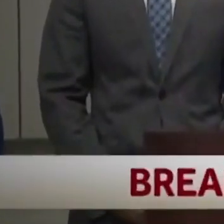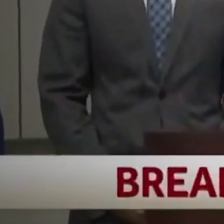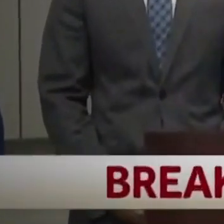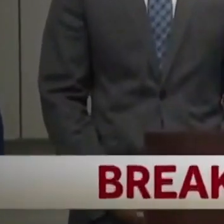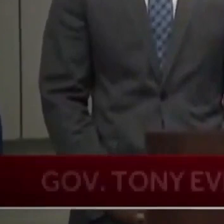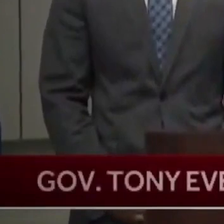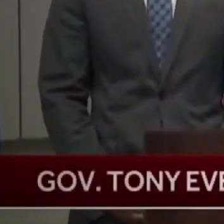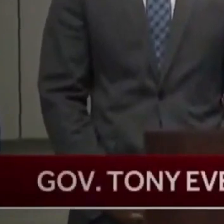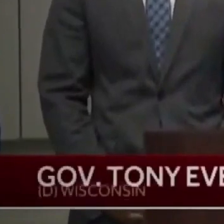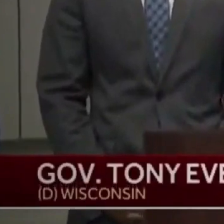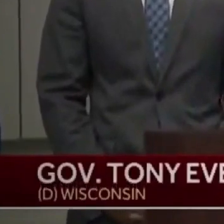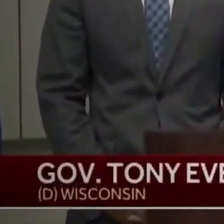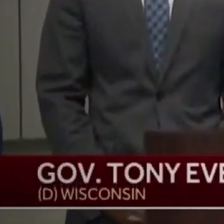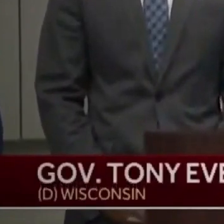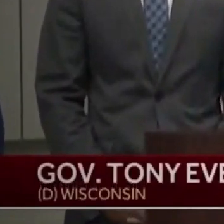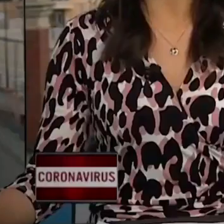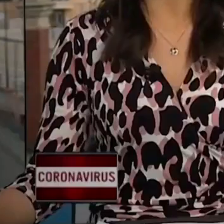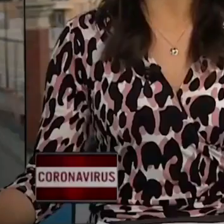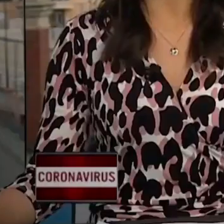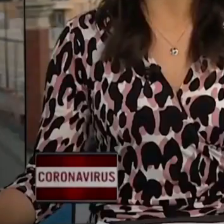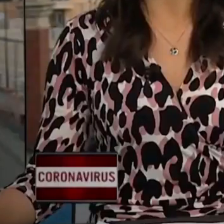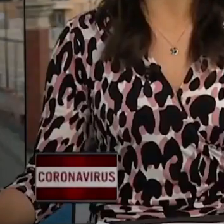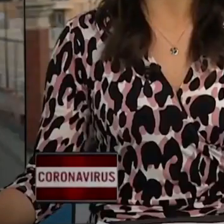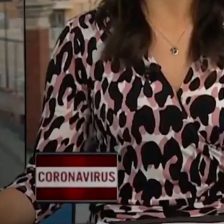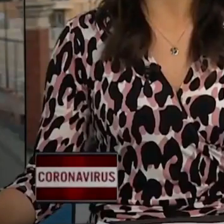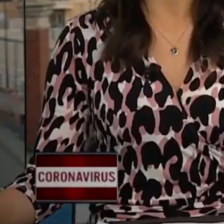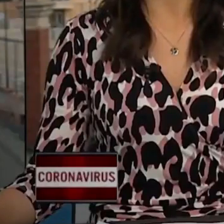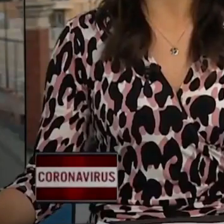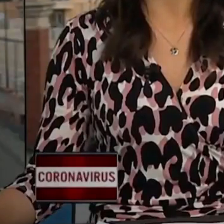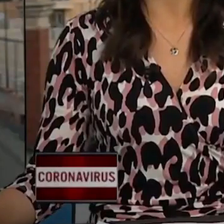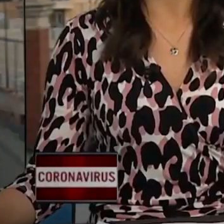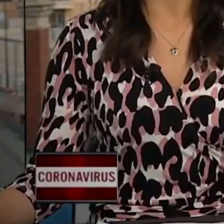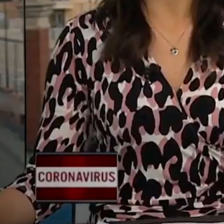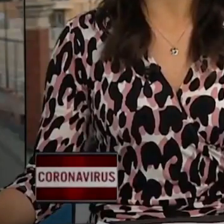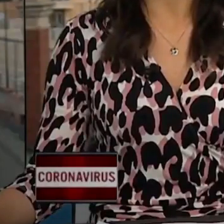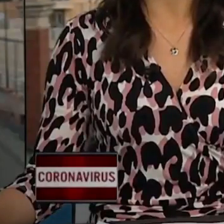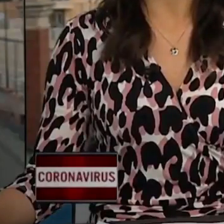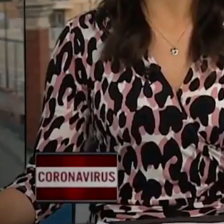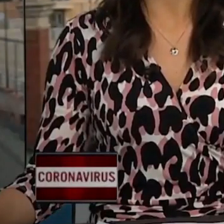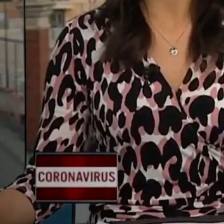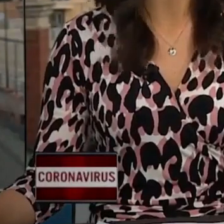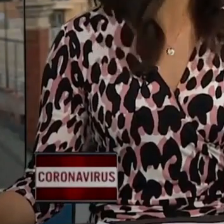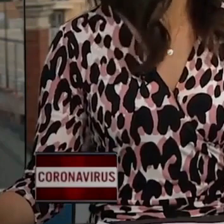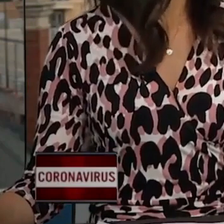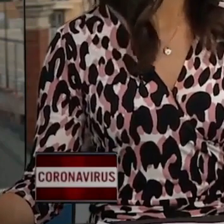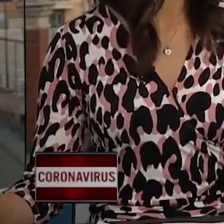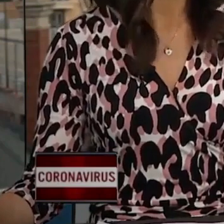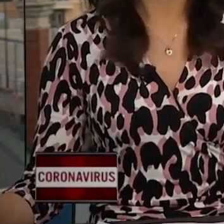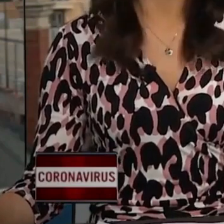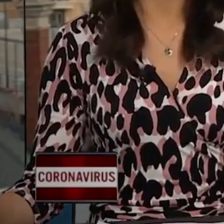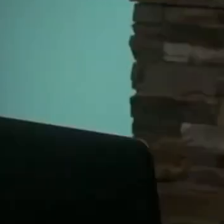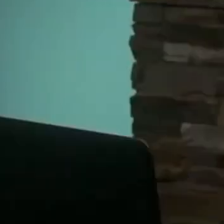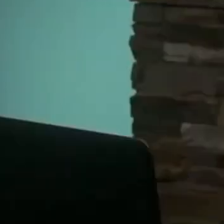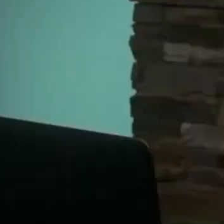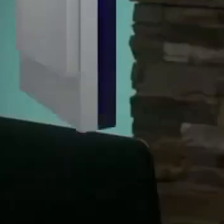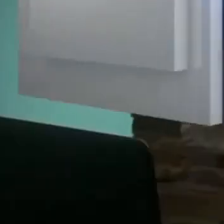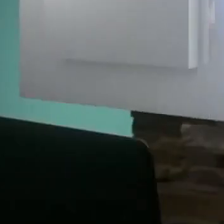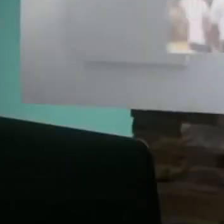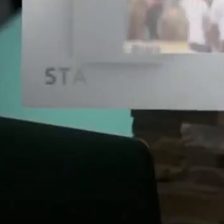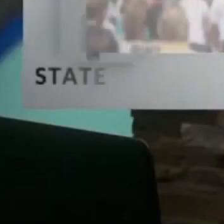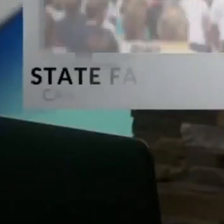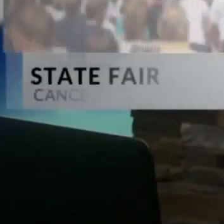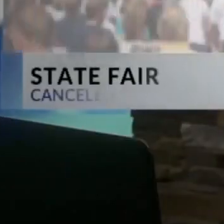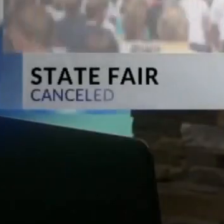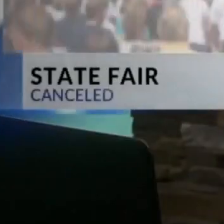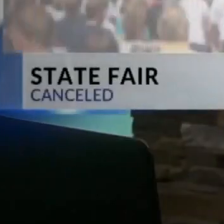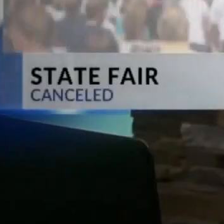emergency to address the outbreak. Tony Evers says all K-12 schools statewide will close beginning next Wednesday. And the